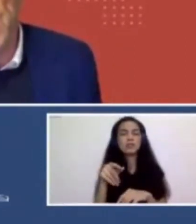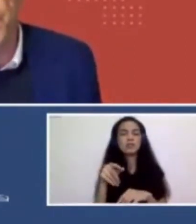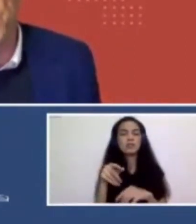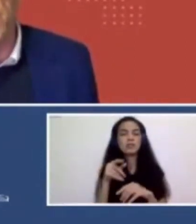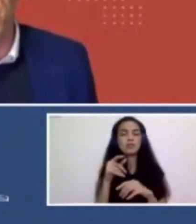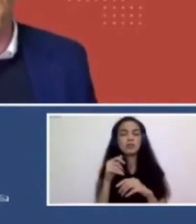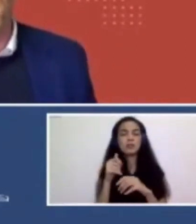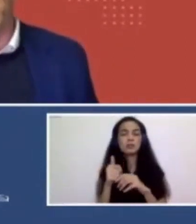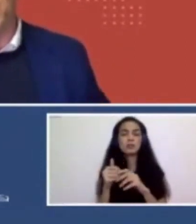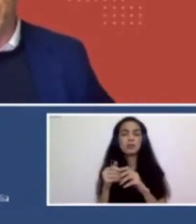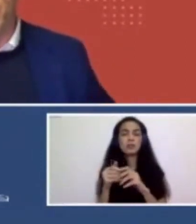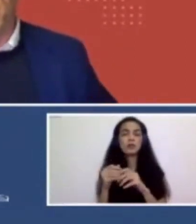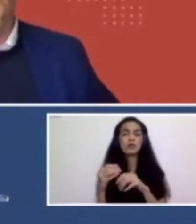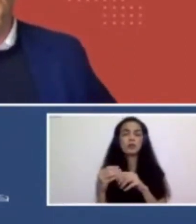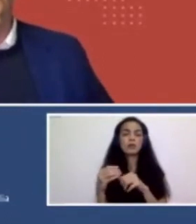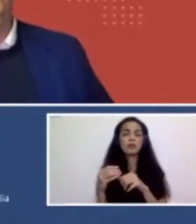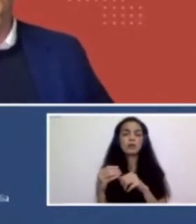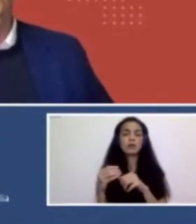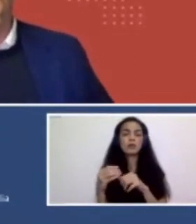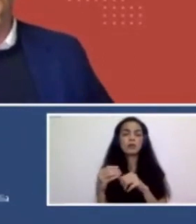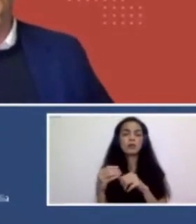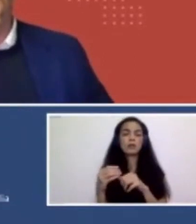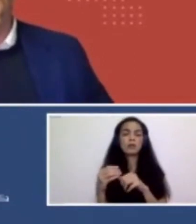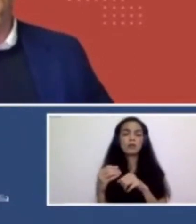be perhaps more radical in the way you think about.